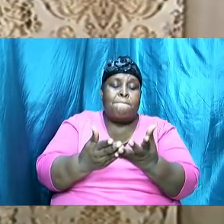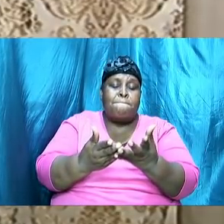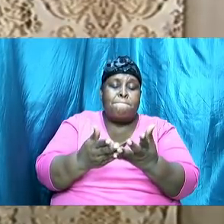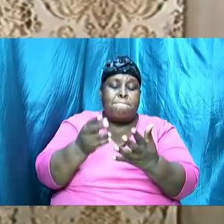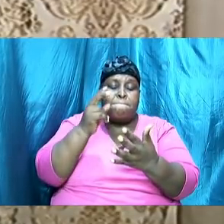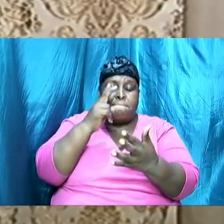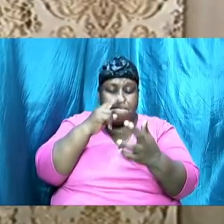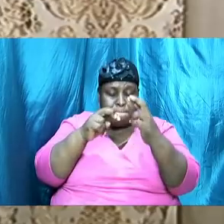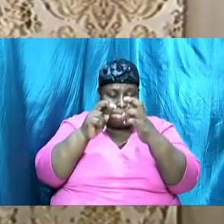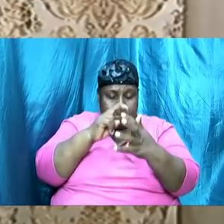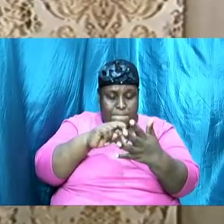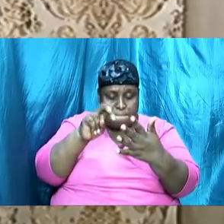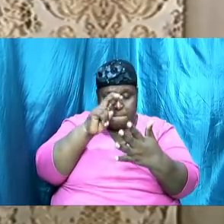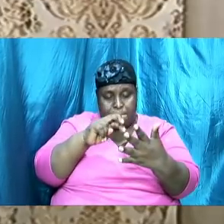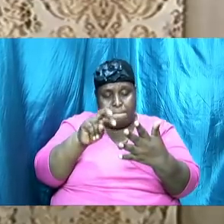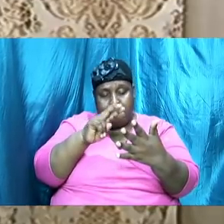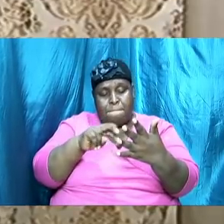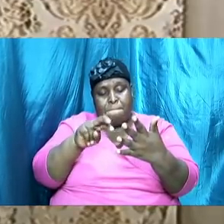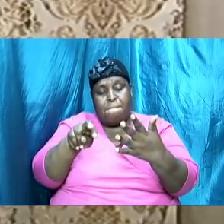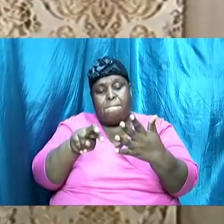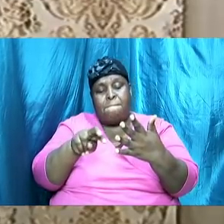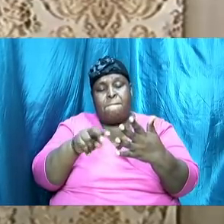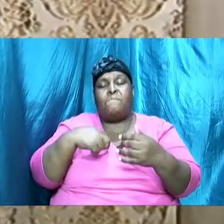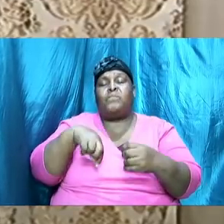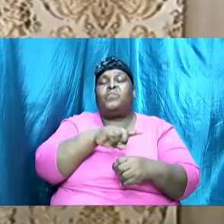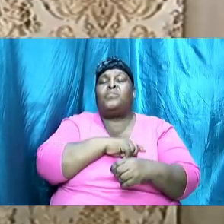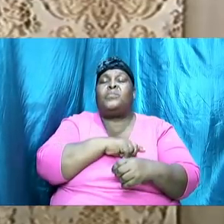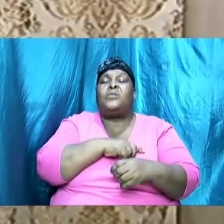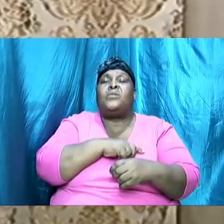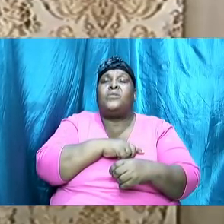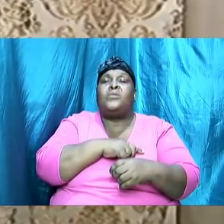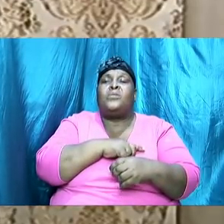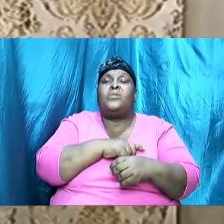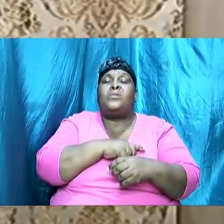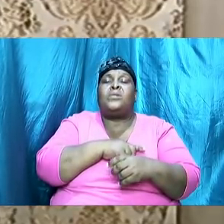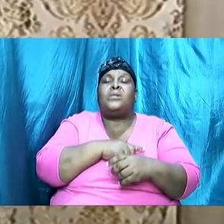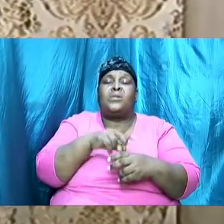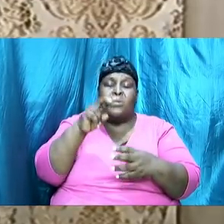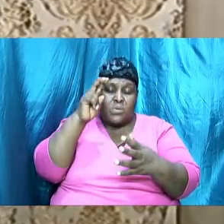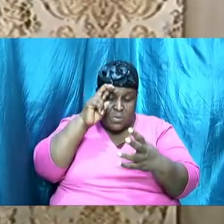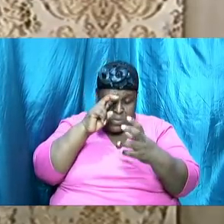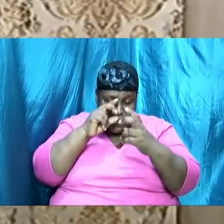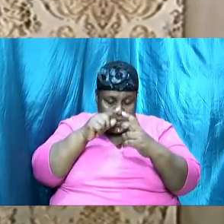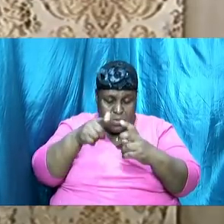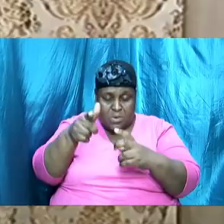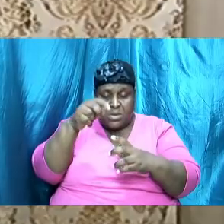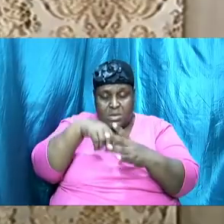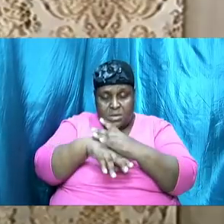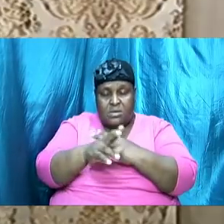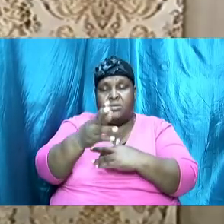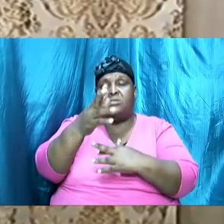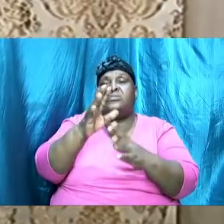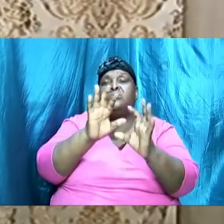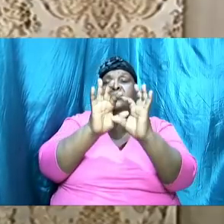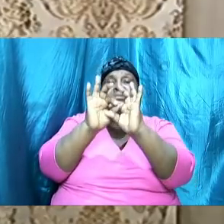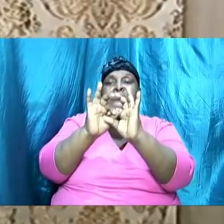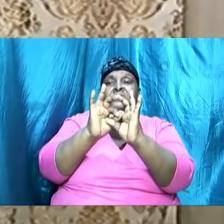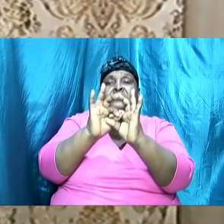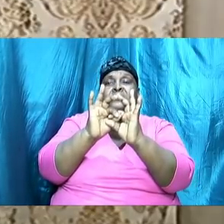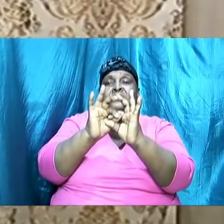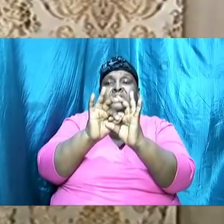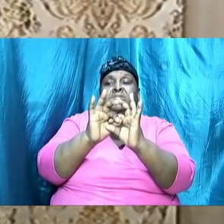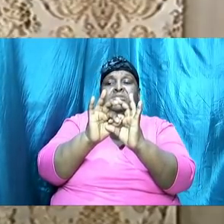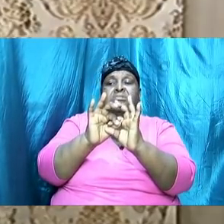and we will look into relationships as it came to us